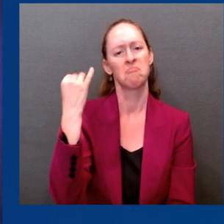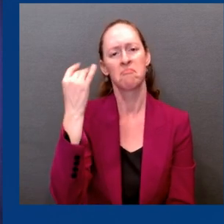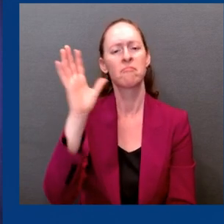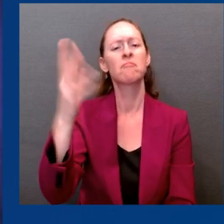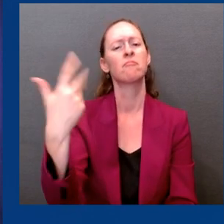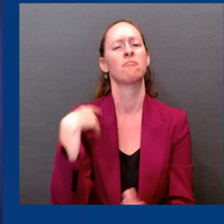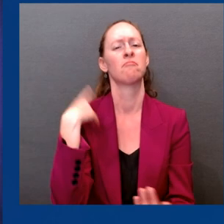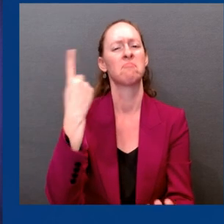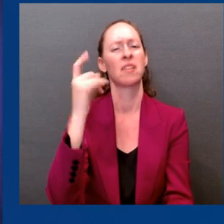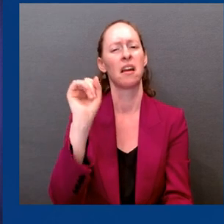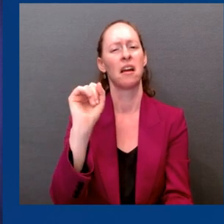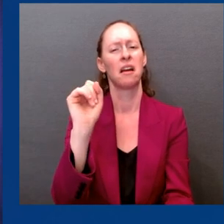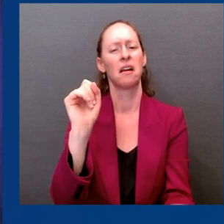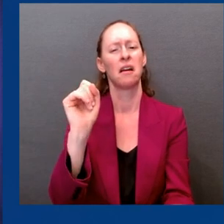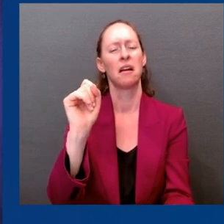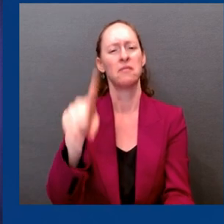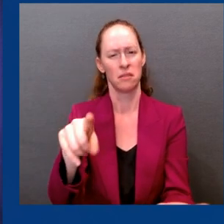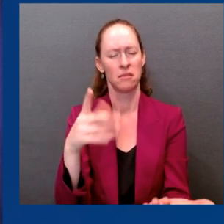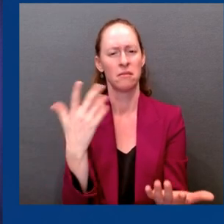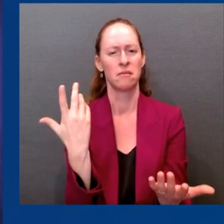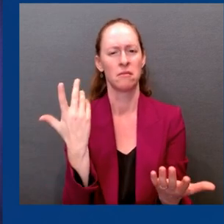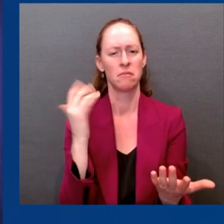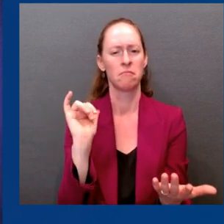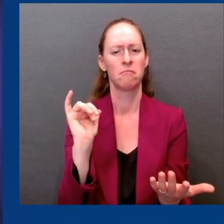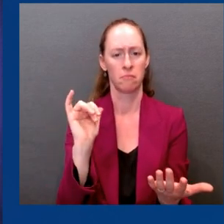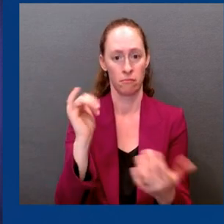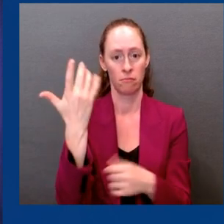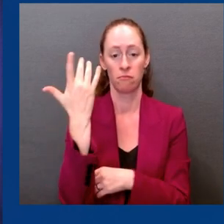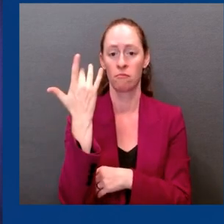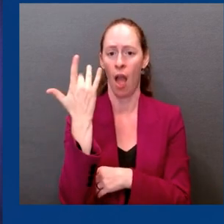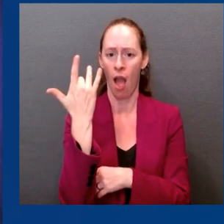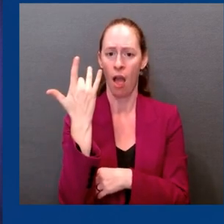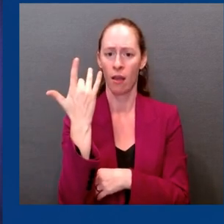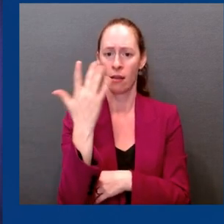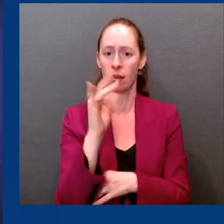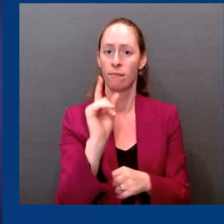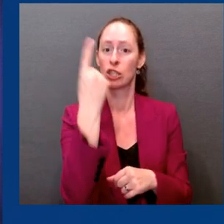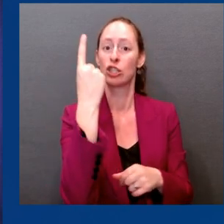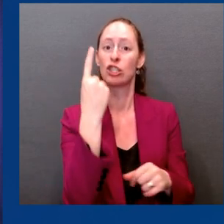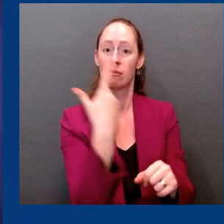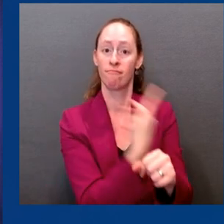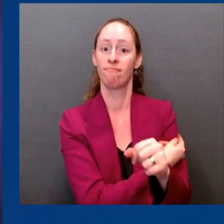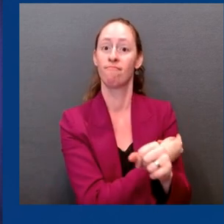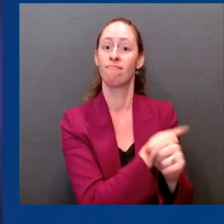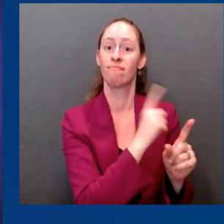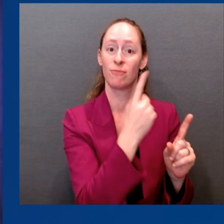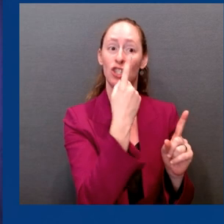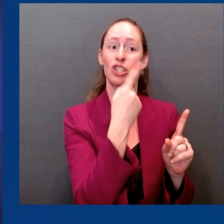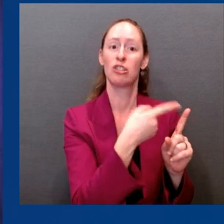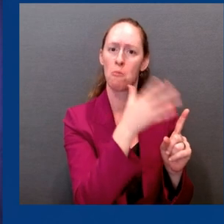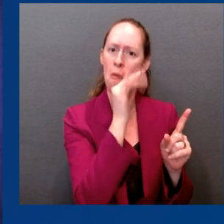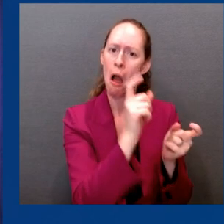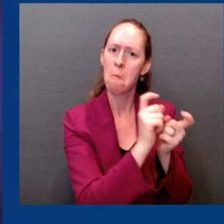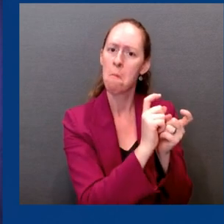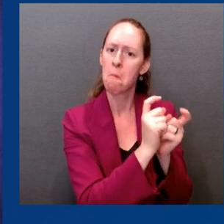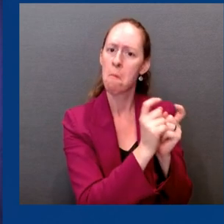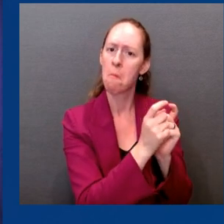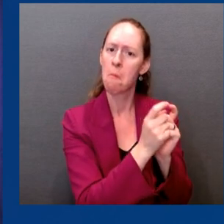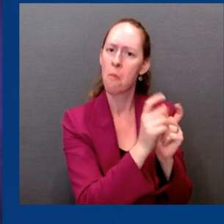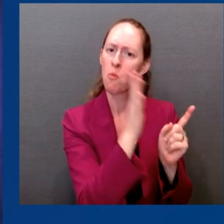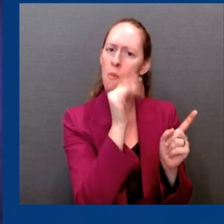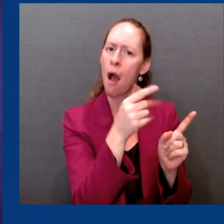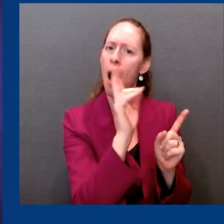well, as well as shots for younger kids when you expect that to happen? And then separately, can you address what you're hearing from the early